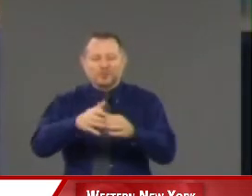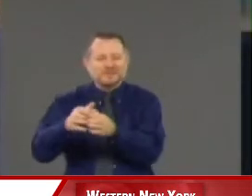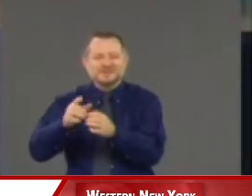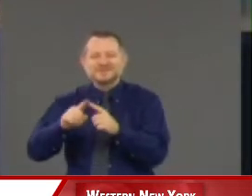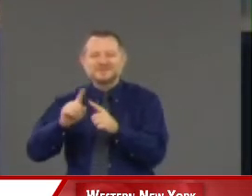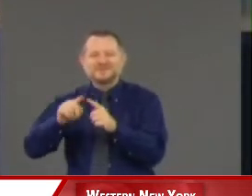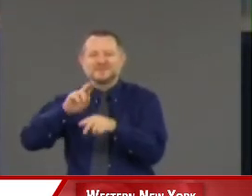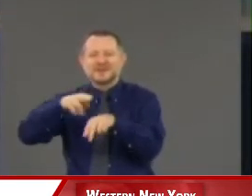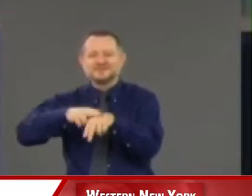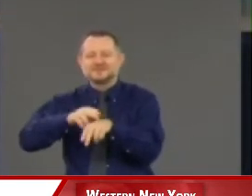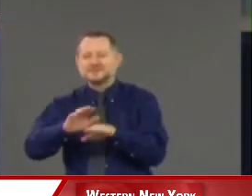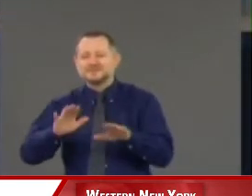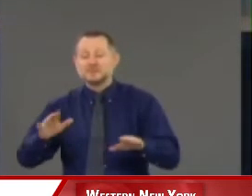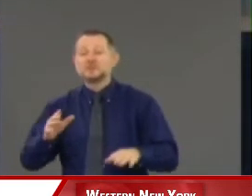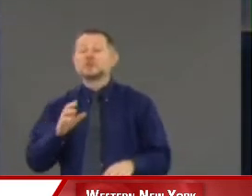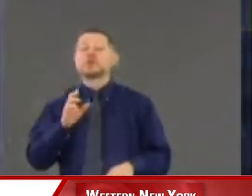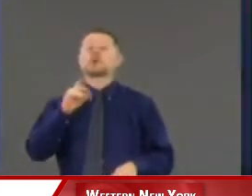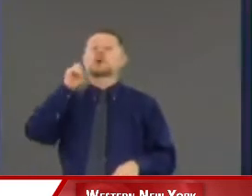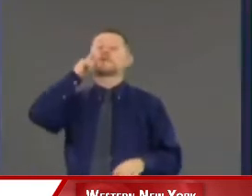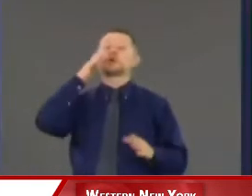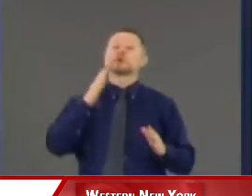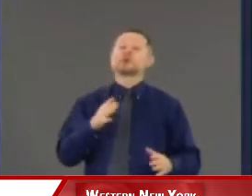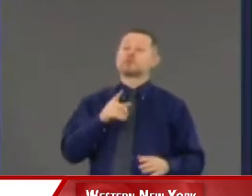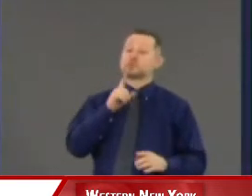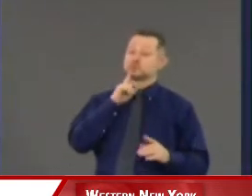In terms of the hospitals,